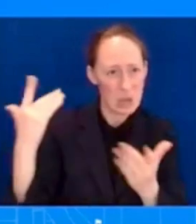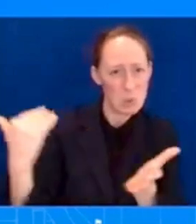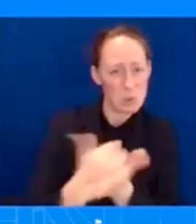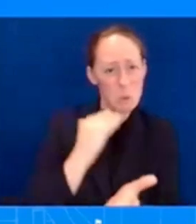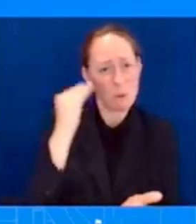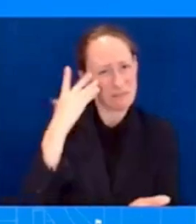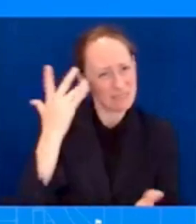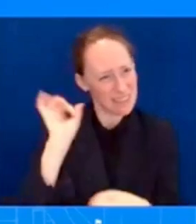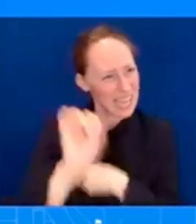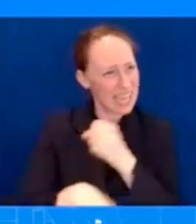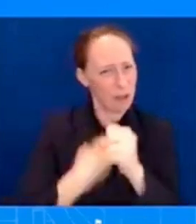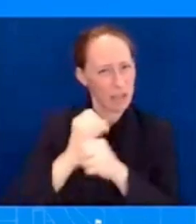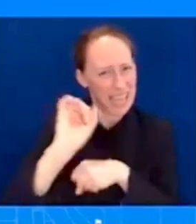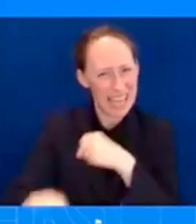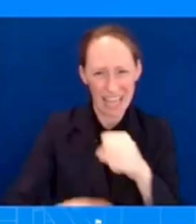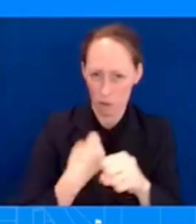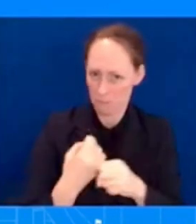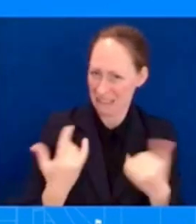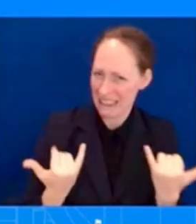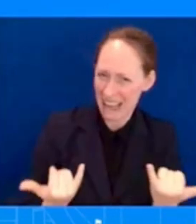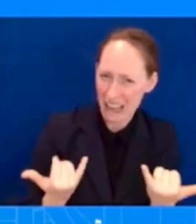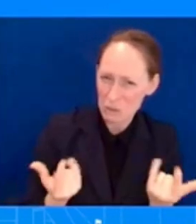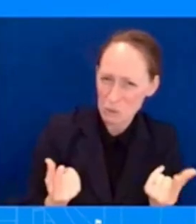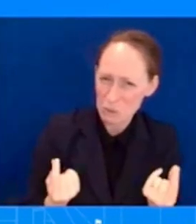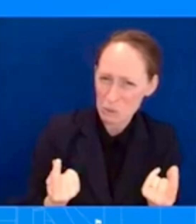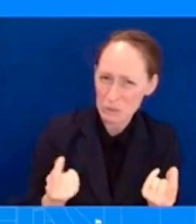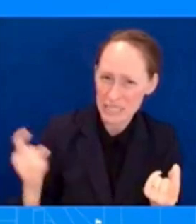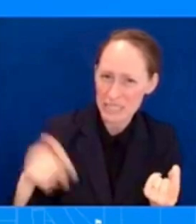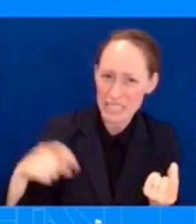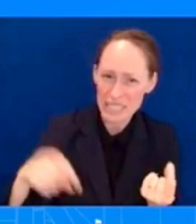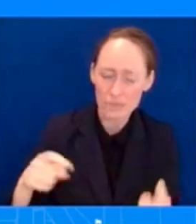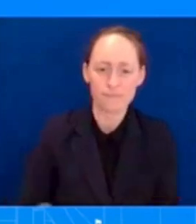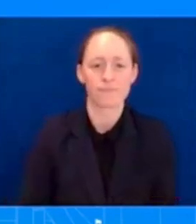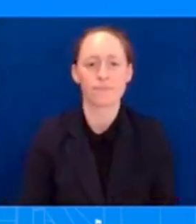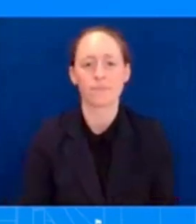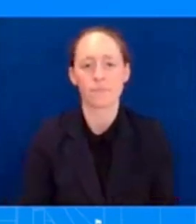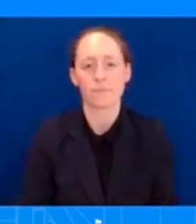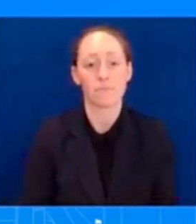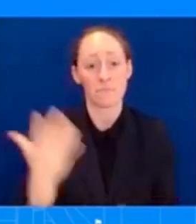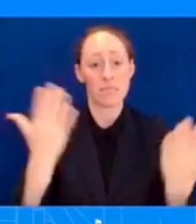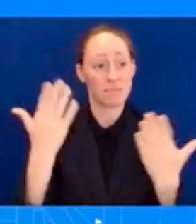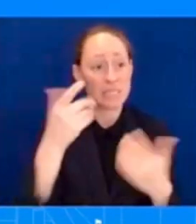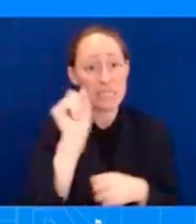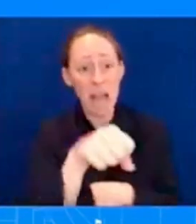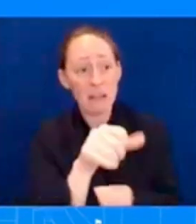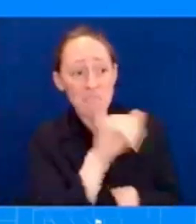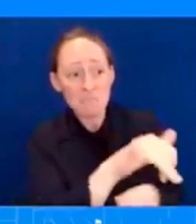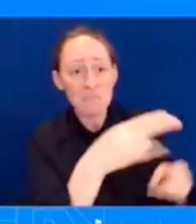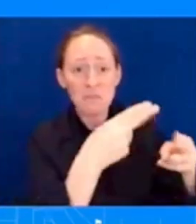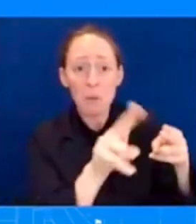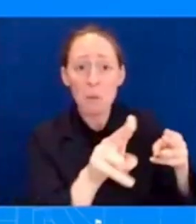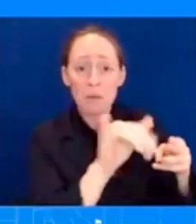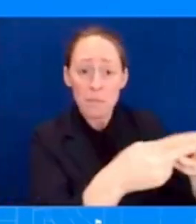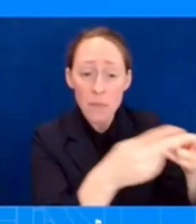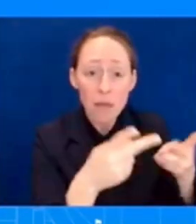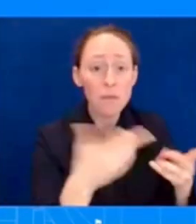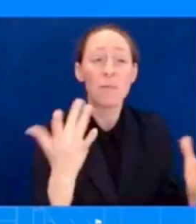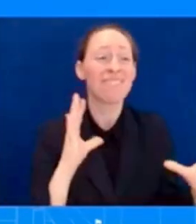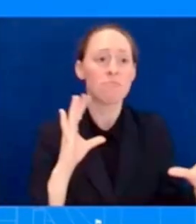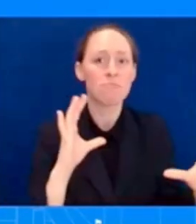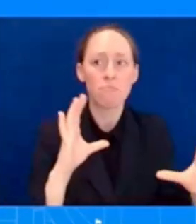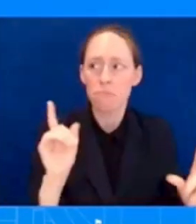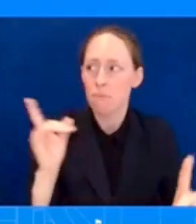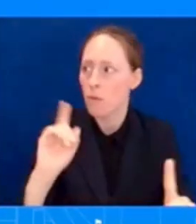their families to stay short term it's possible they won't find it the governor and i spoke at length